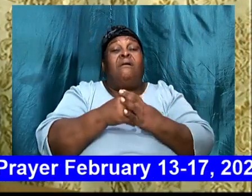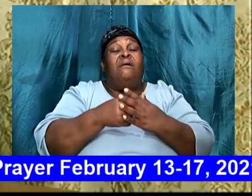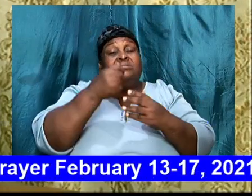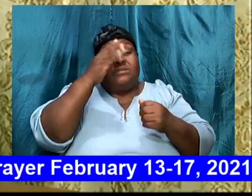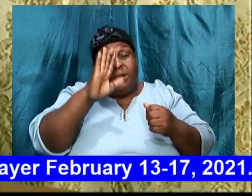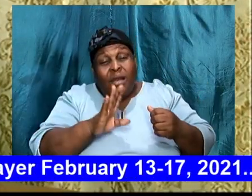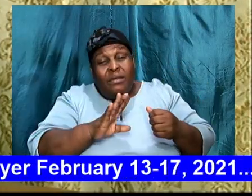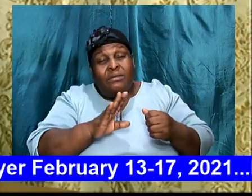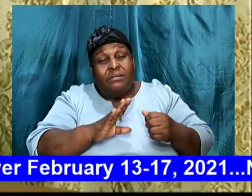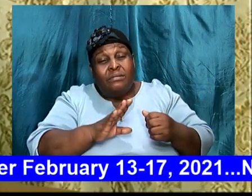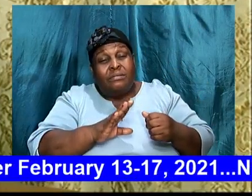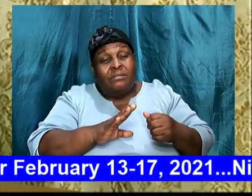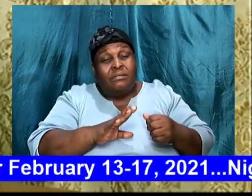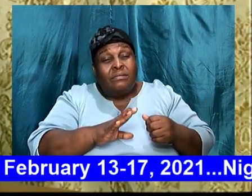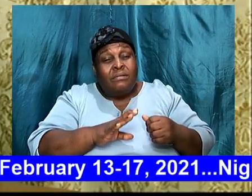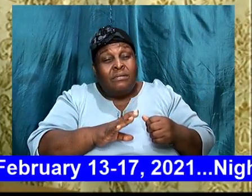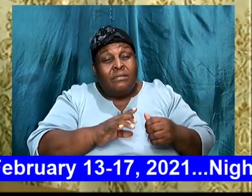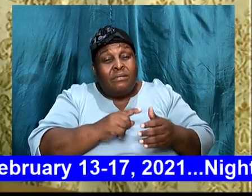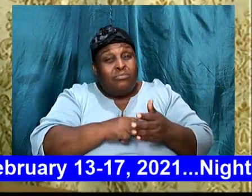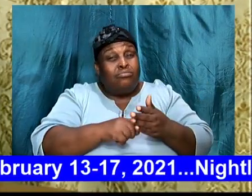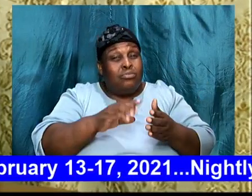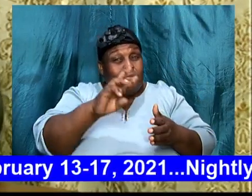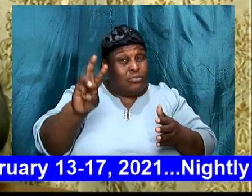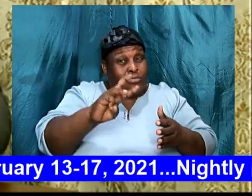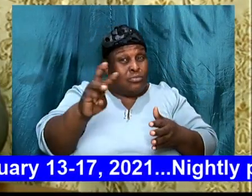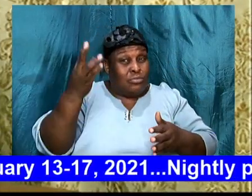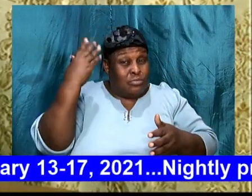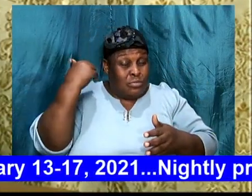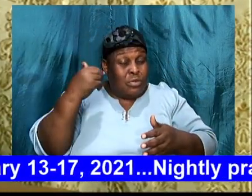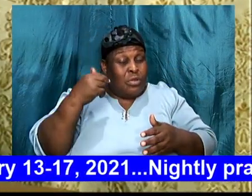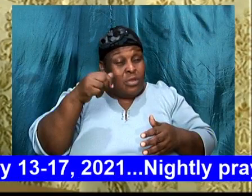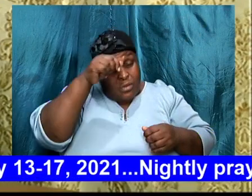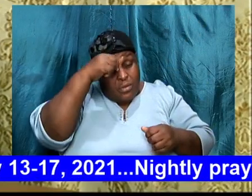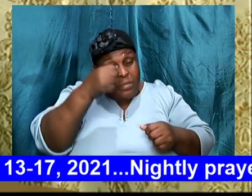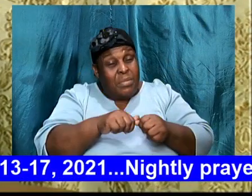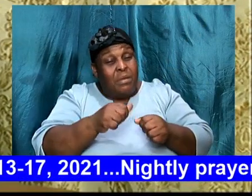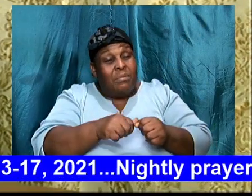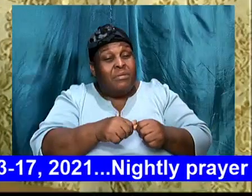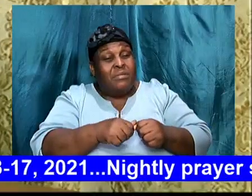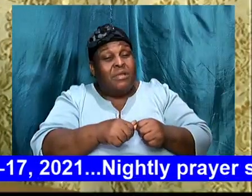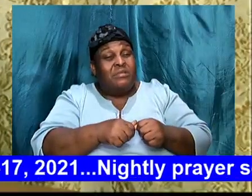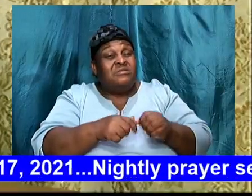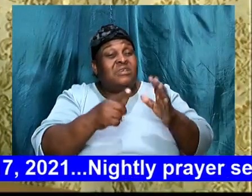law, within our members, that when we, want to do the will of God,